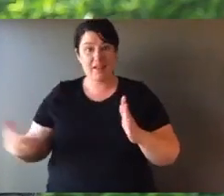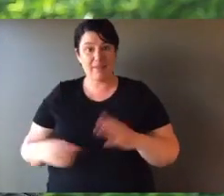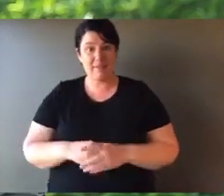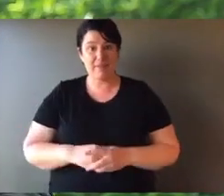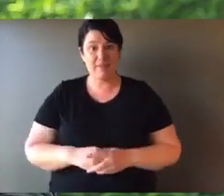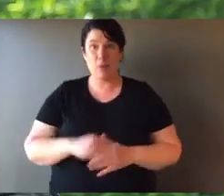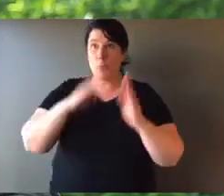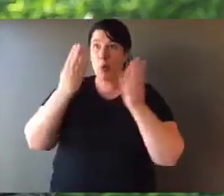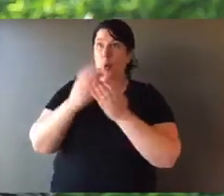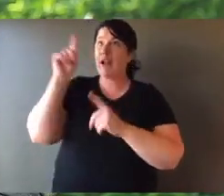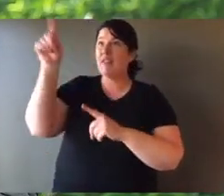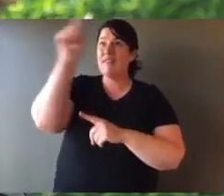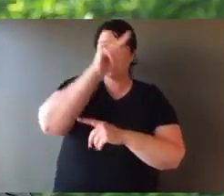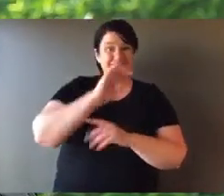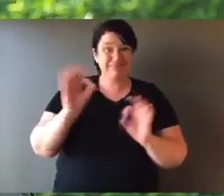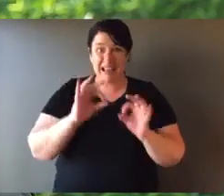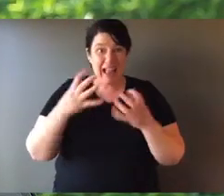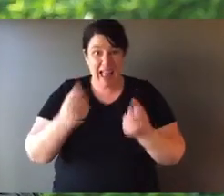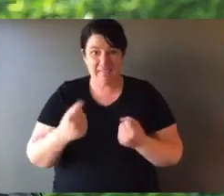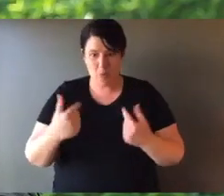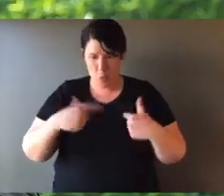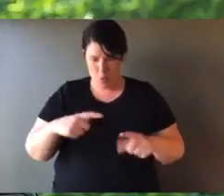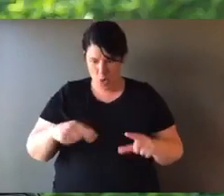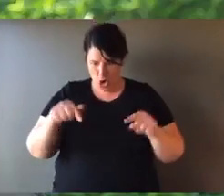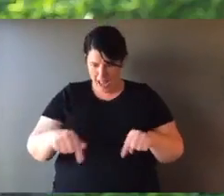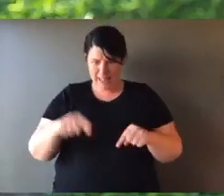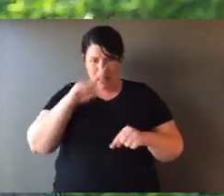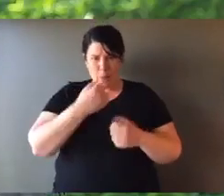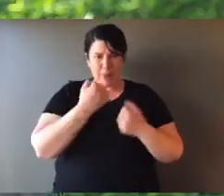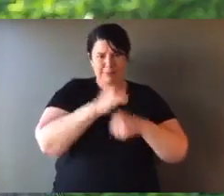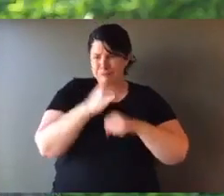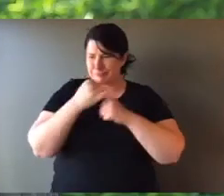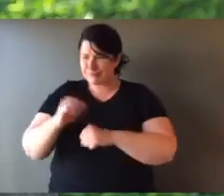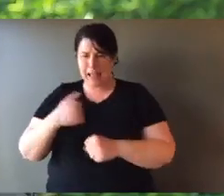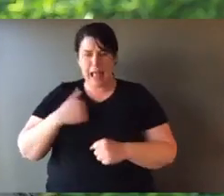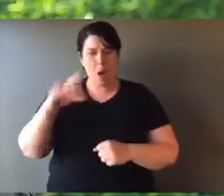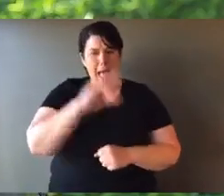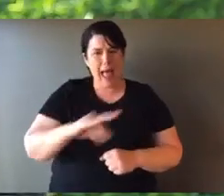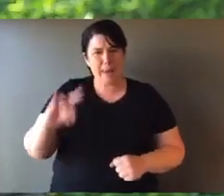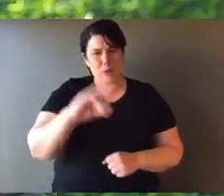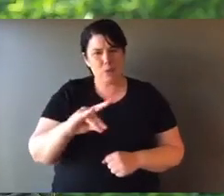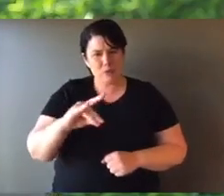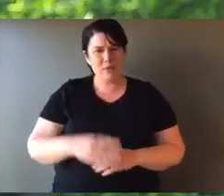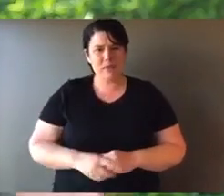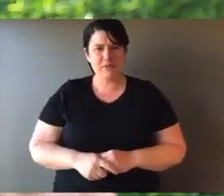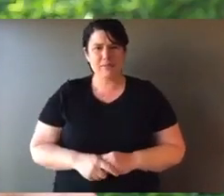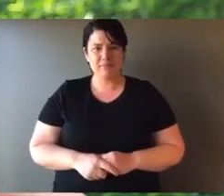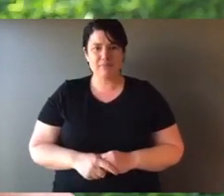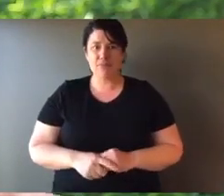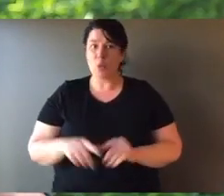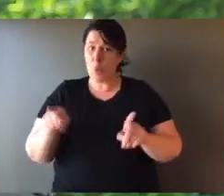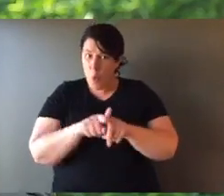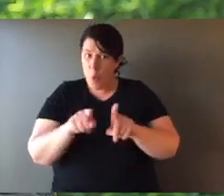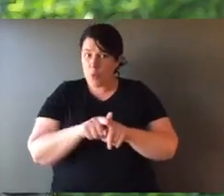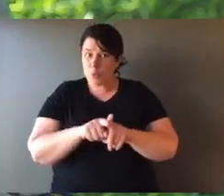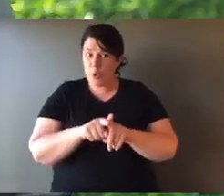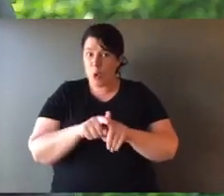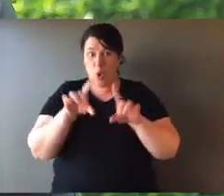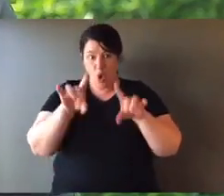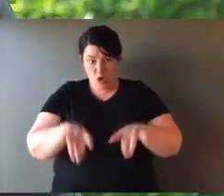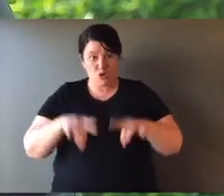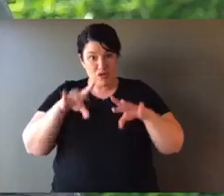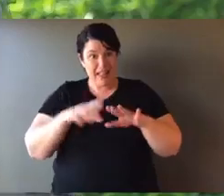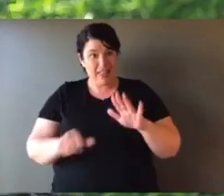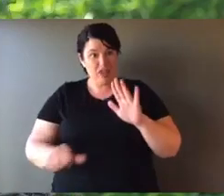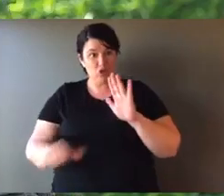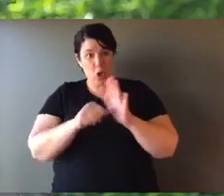years. That's as many as the rest of the world put together. But we're a Western society. Why can't we stop these extinctions? And further to